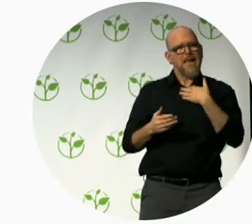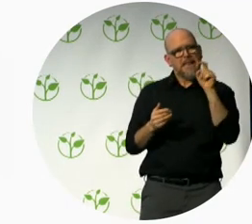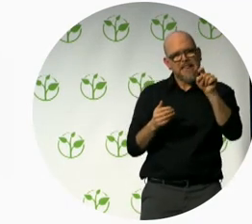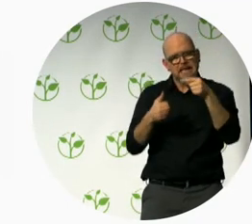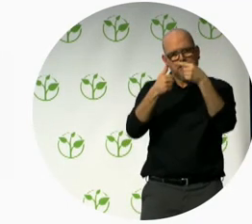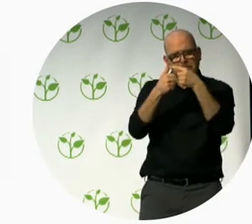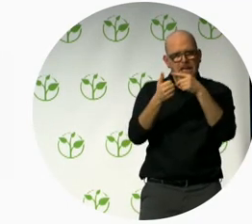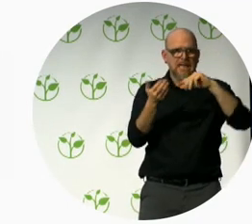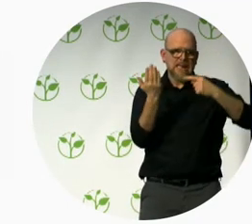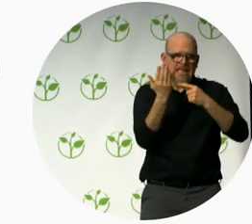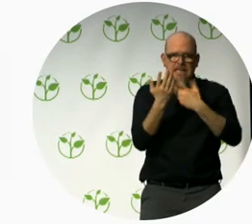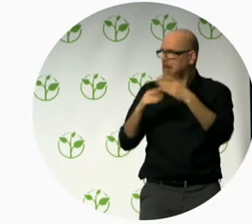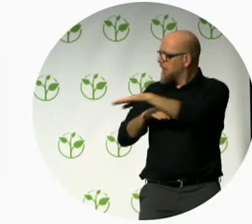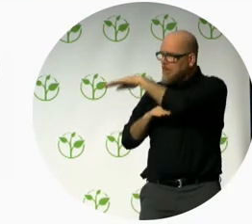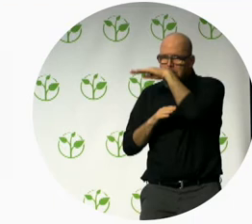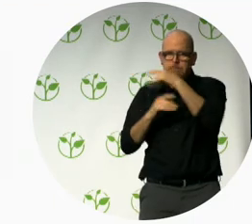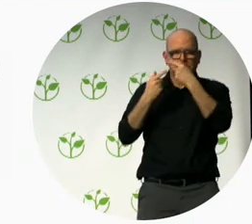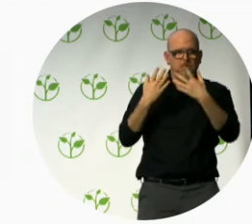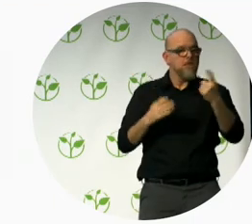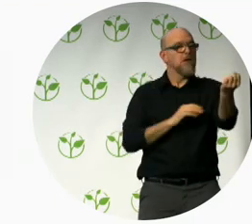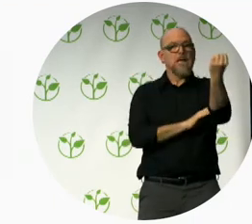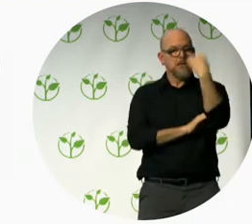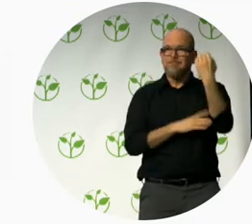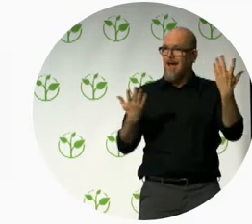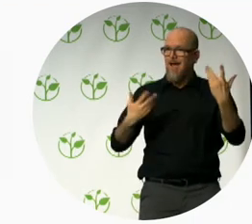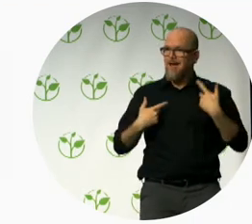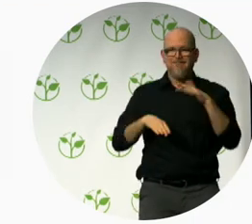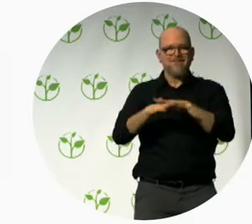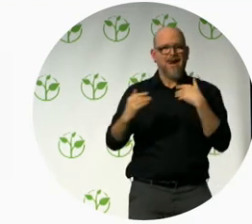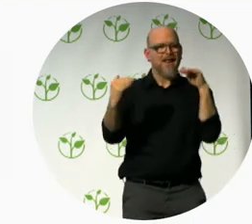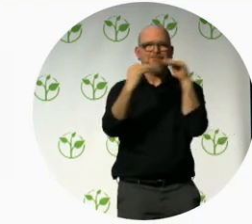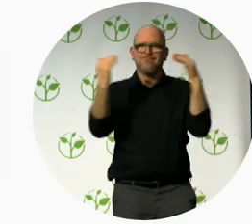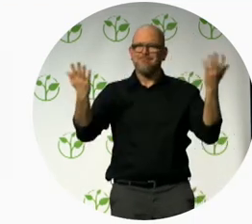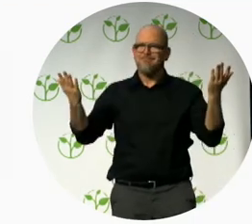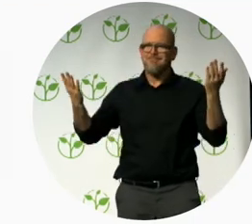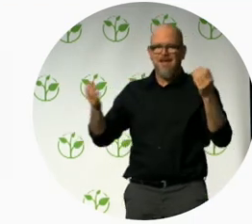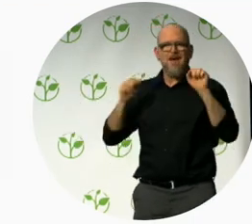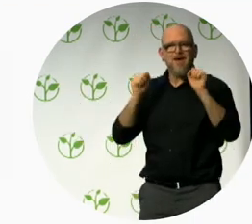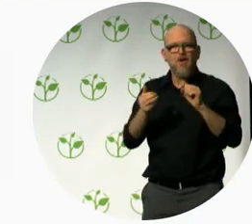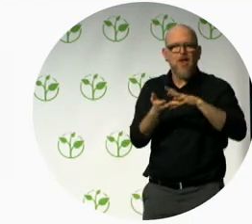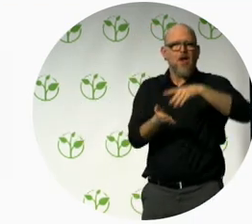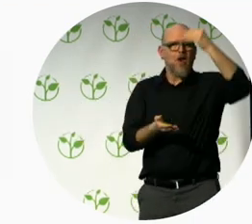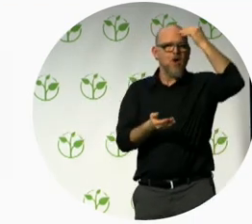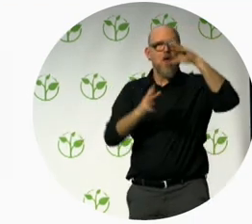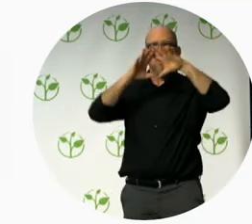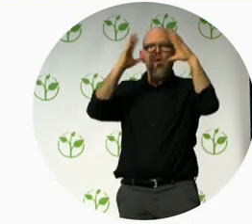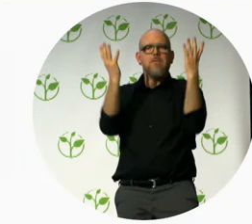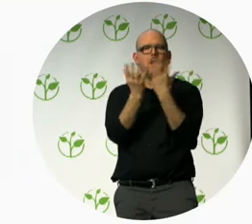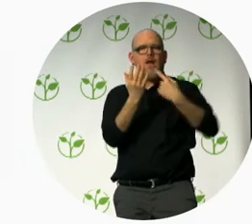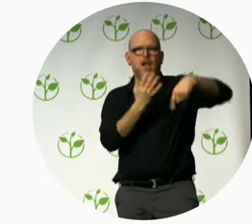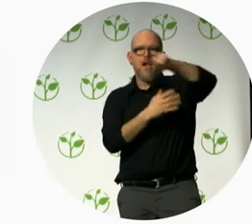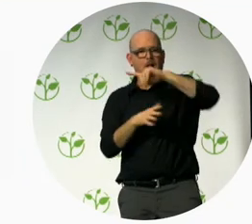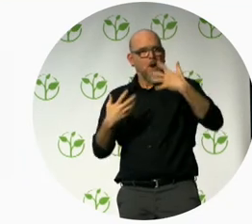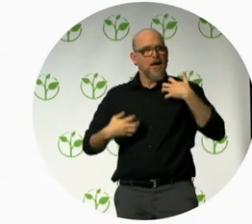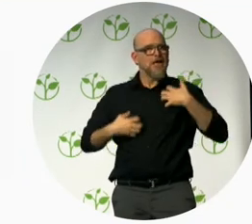We have learned that the global companies are well aware of the importance of accessibility solutions. They have accessibility